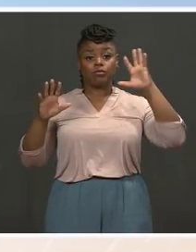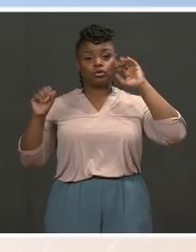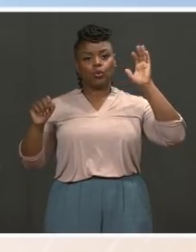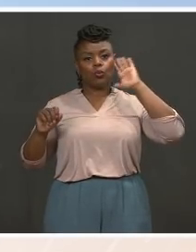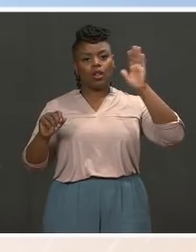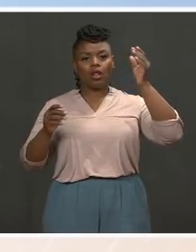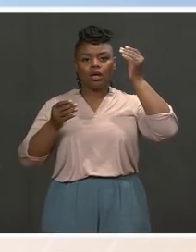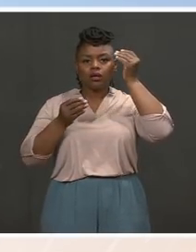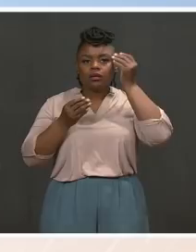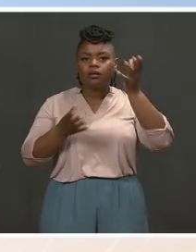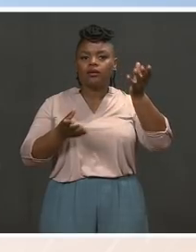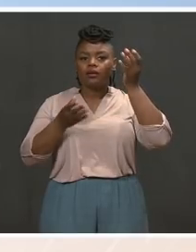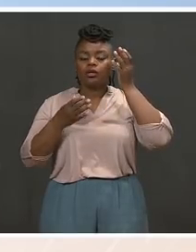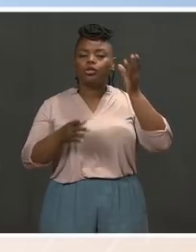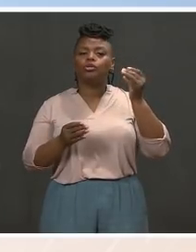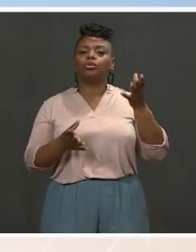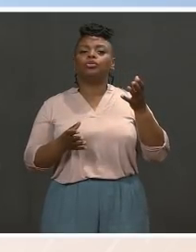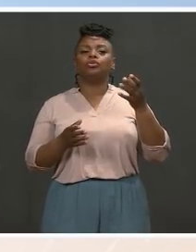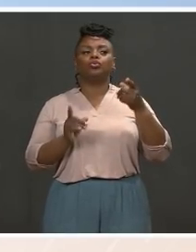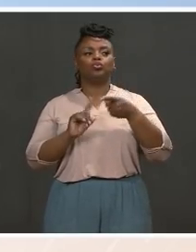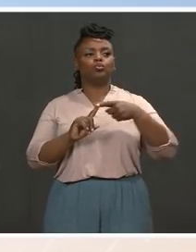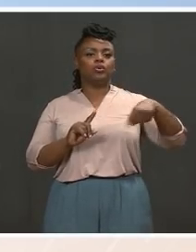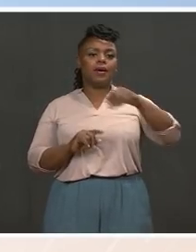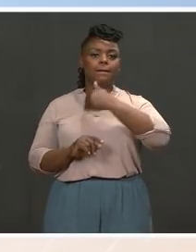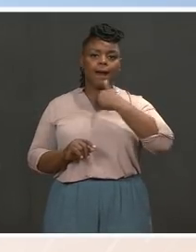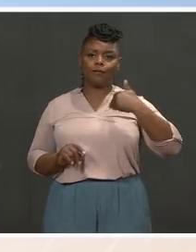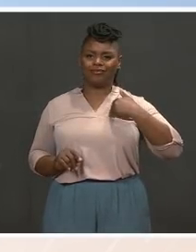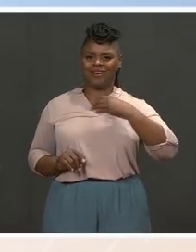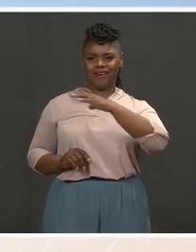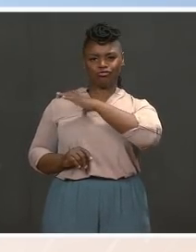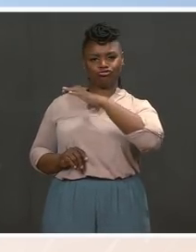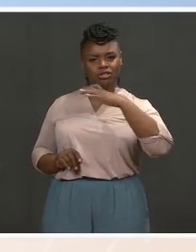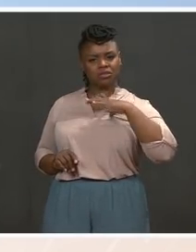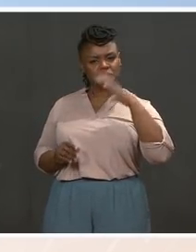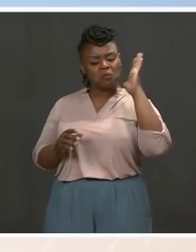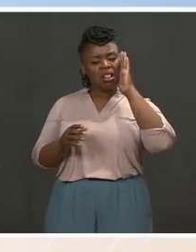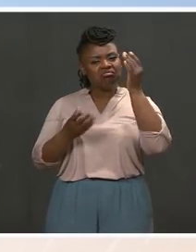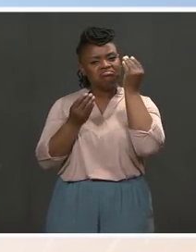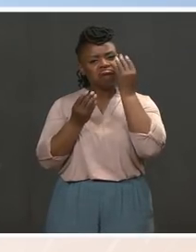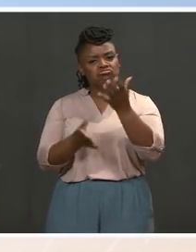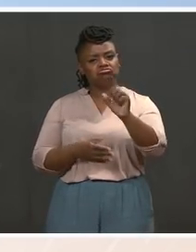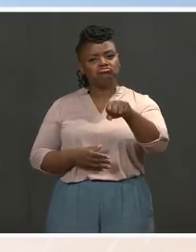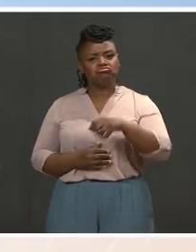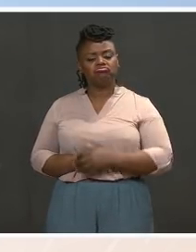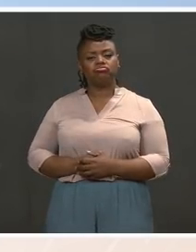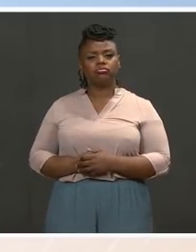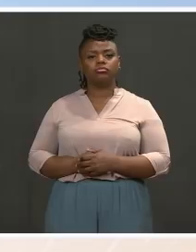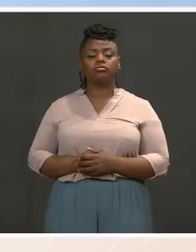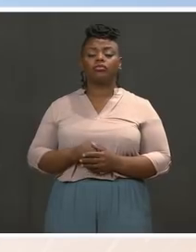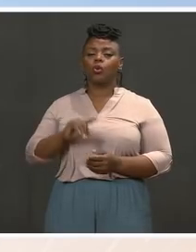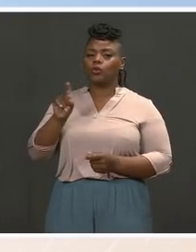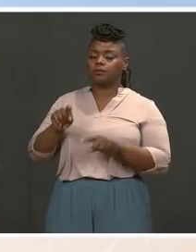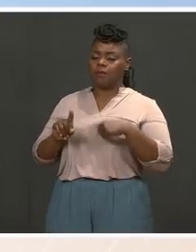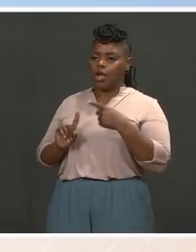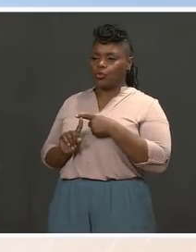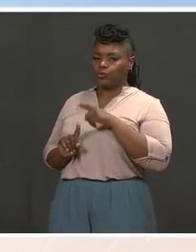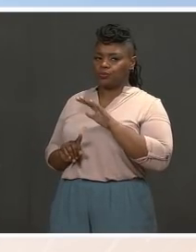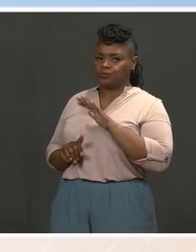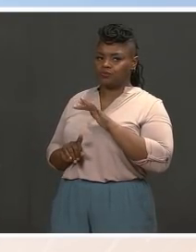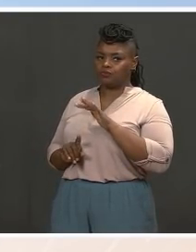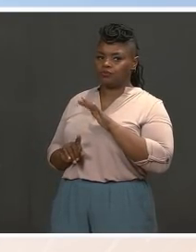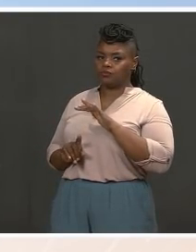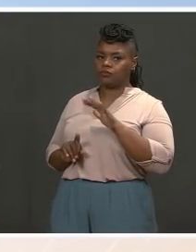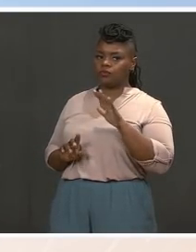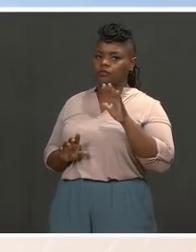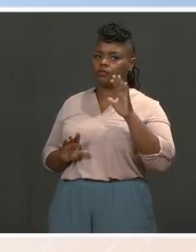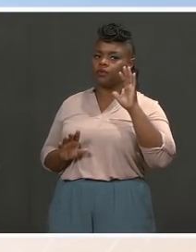members he's, he's communicating with. Go ahead. Two questions. Following up on Ouija's questions about representation, the Biden administration is the first